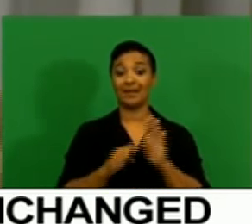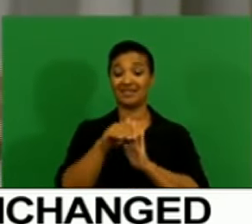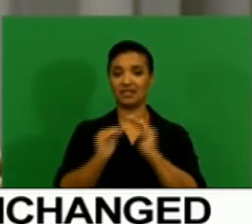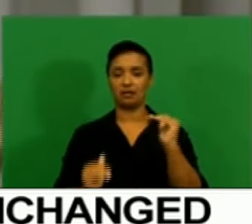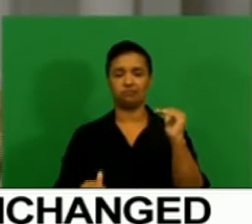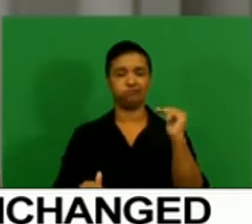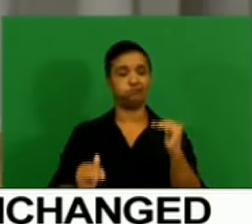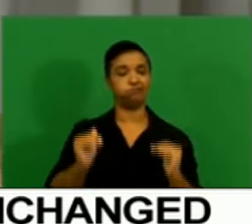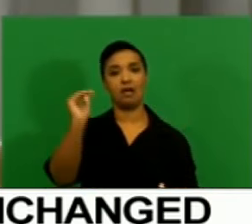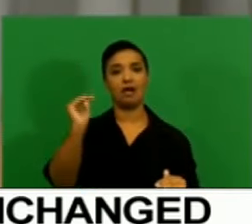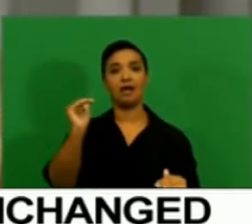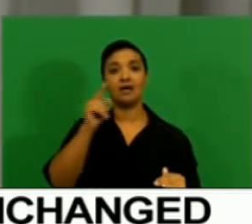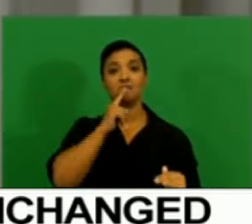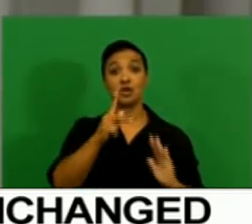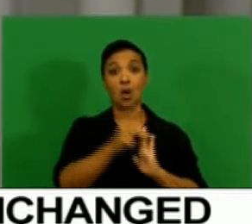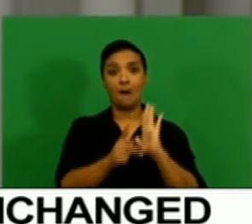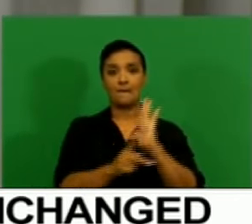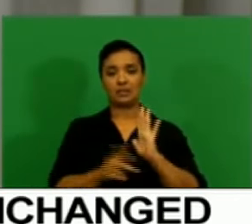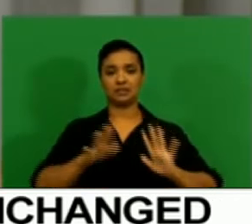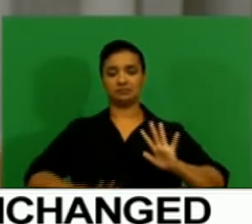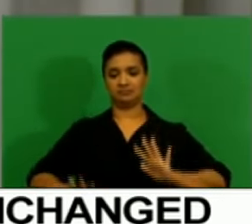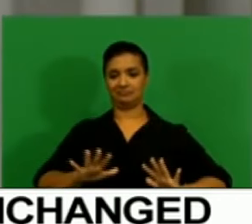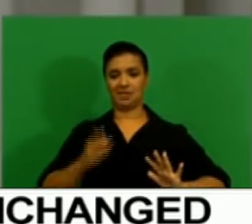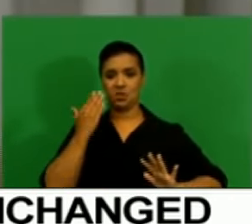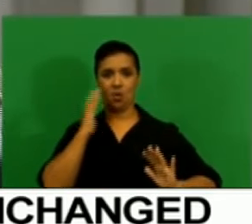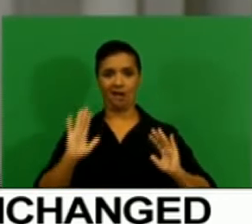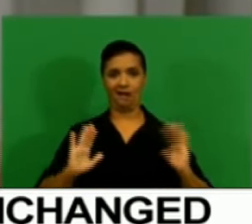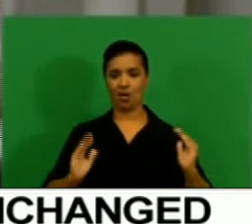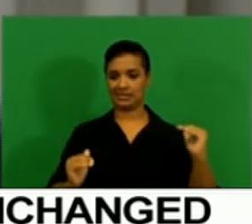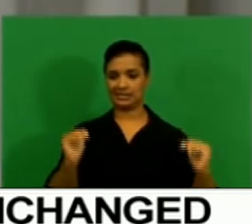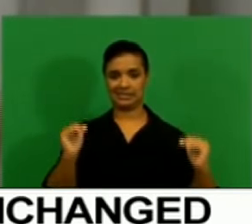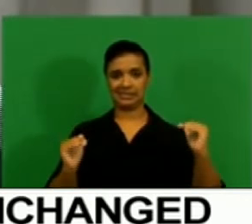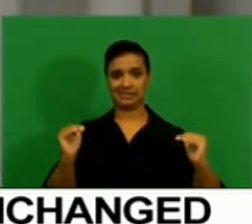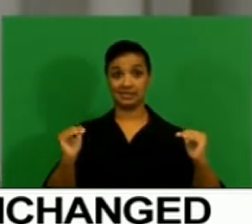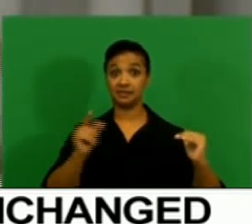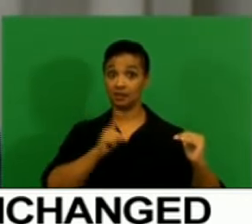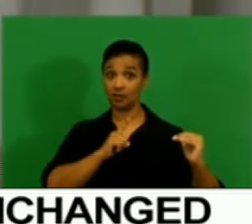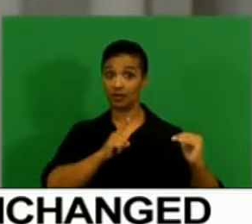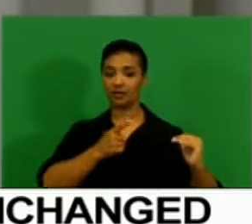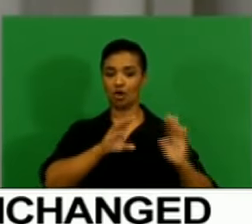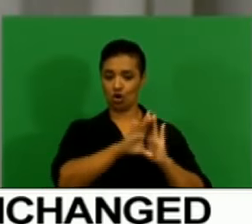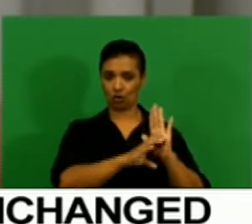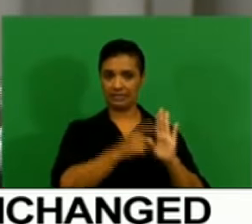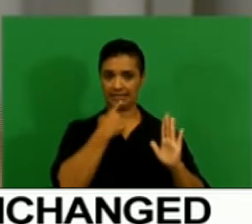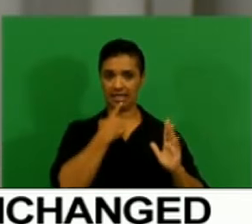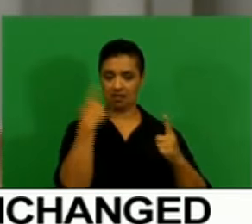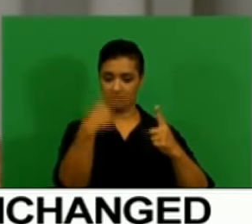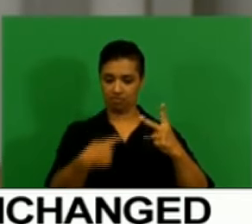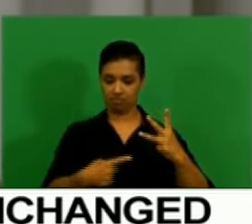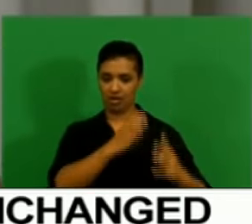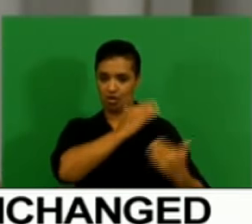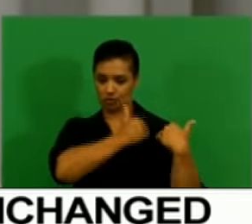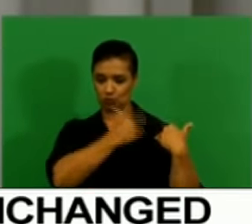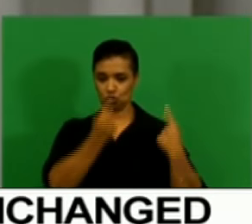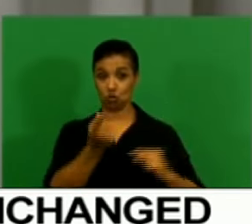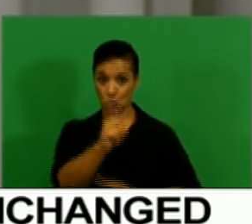puts a policy conundrum for a central bank for you have got a mandate in terms of the constitution to protect the value